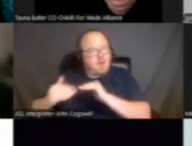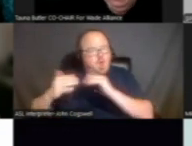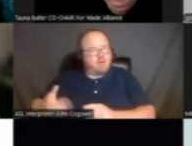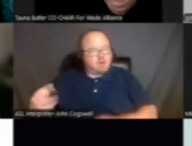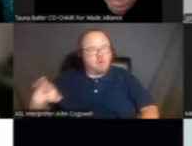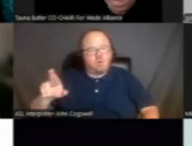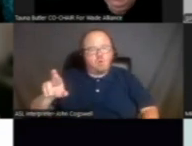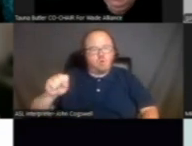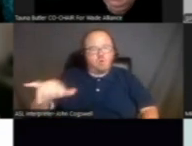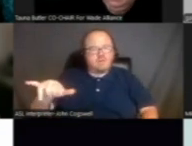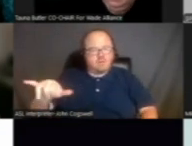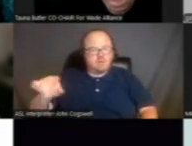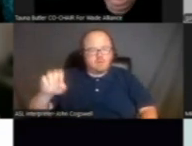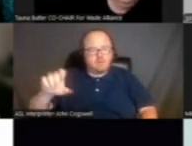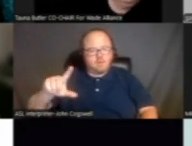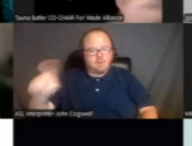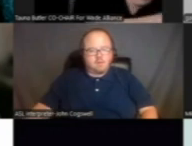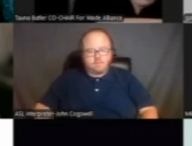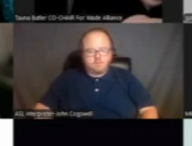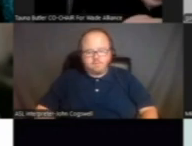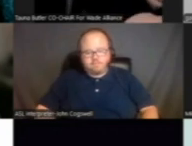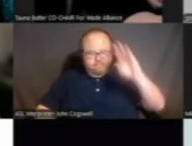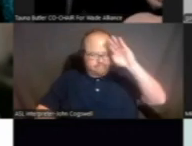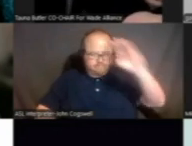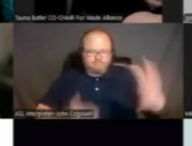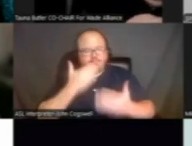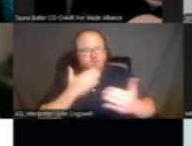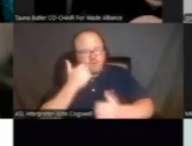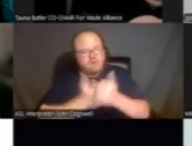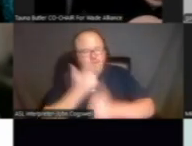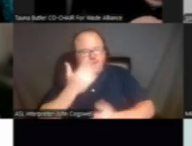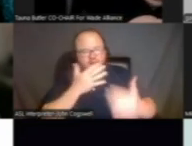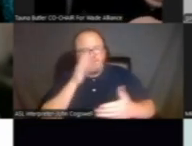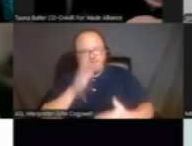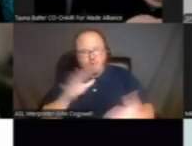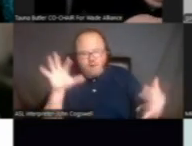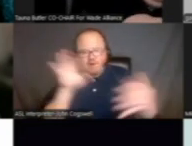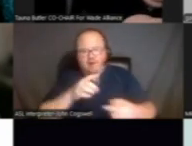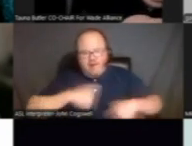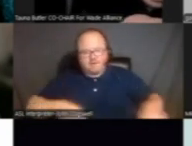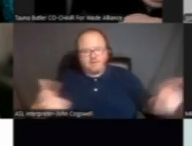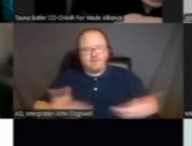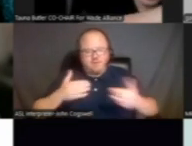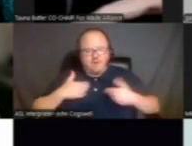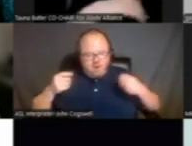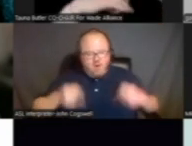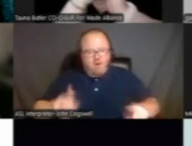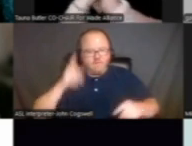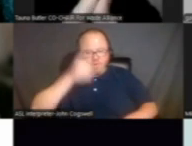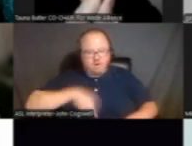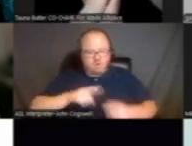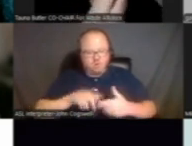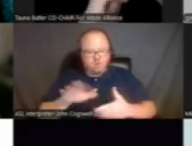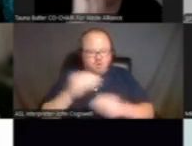Rosie Telles. Hello. Thank you, everyone. Thank you, Dakota, for connecting us and having this opportunity for us to